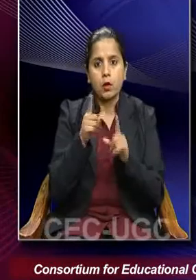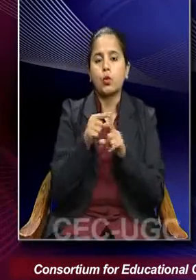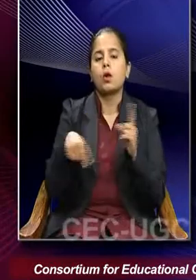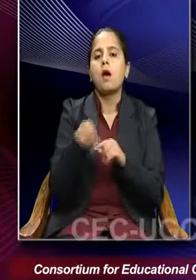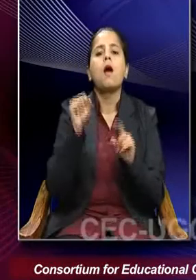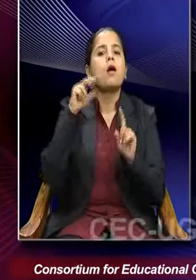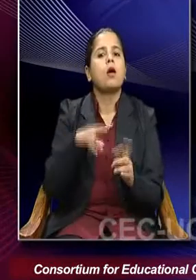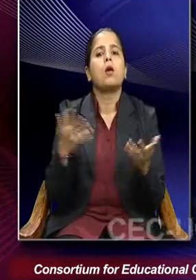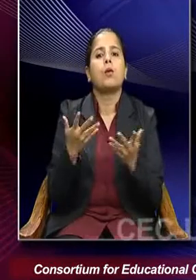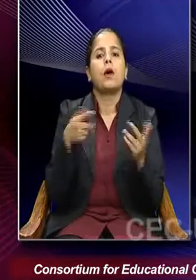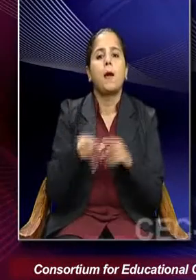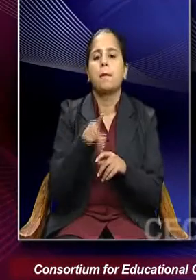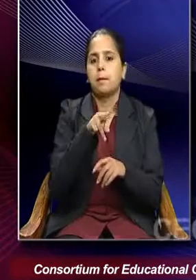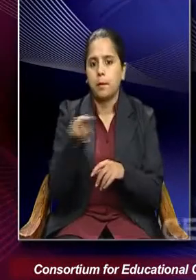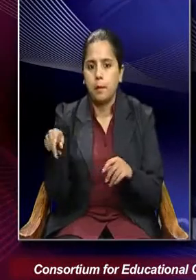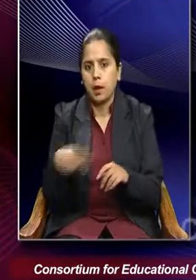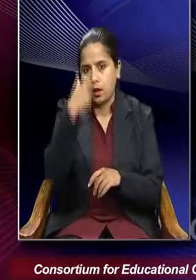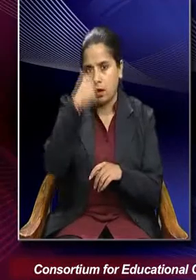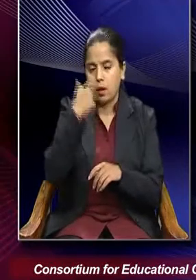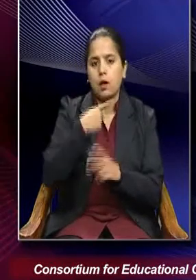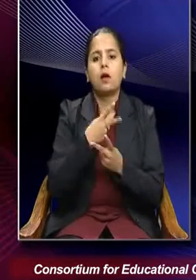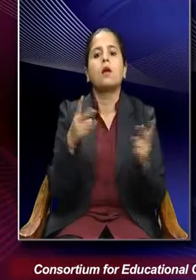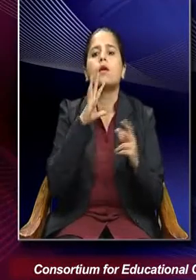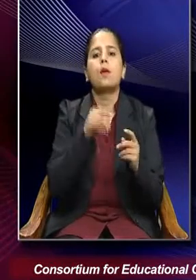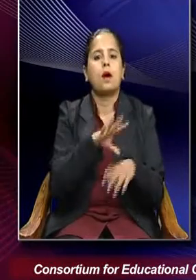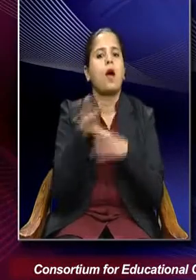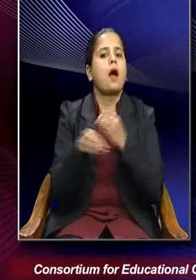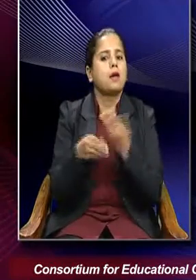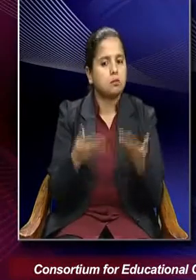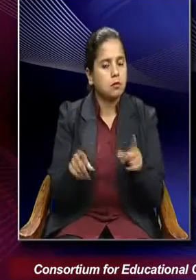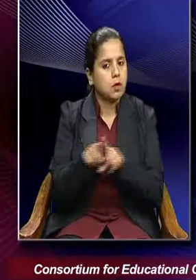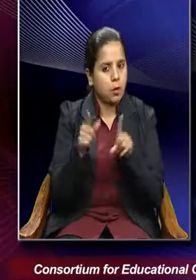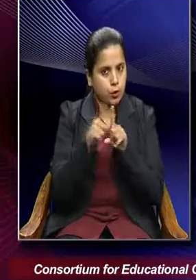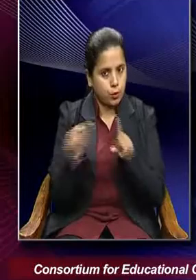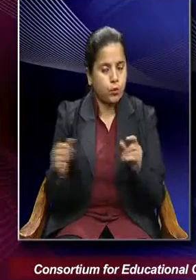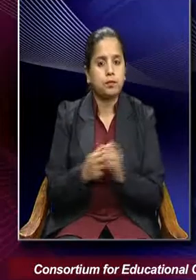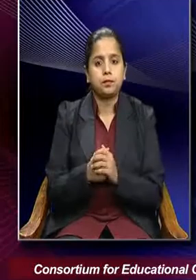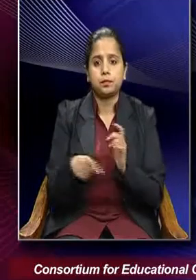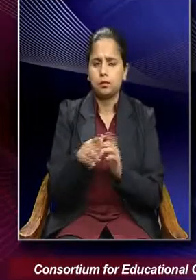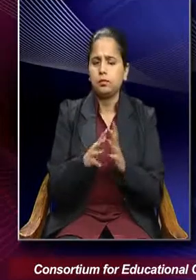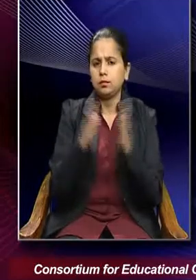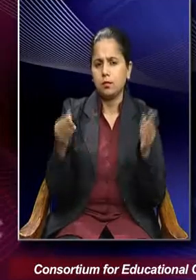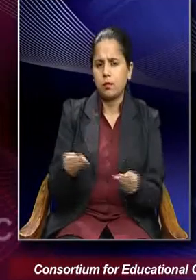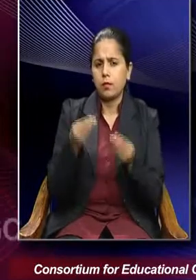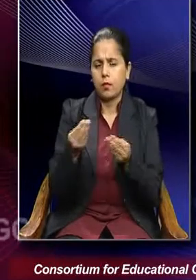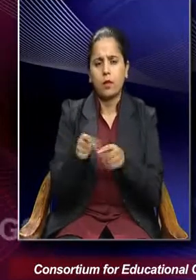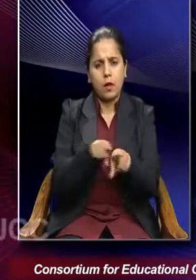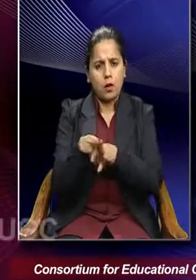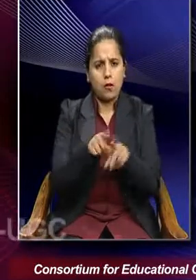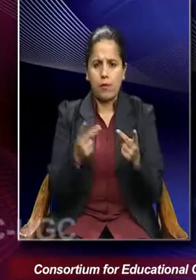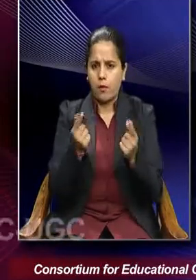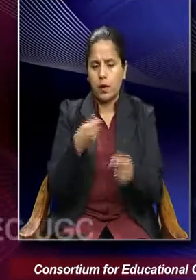point of view of meaning individual attributes to it. So to give a very quick example,